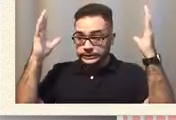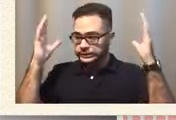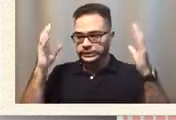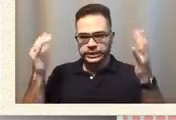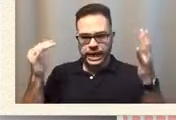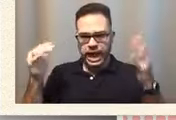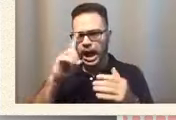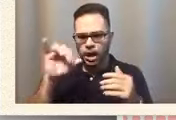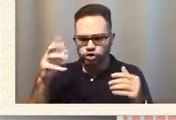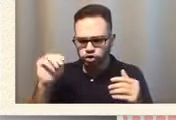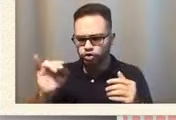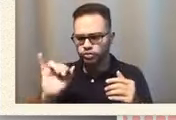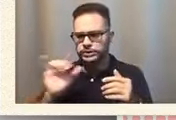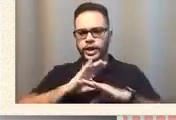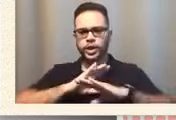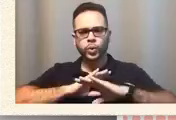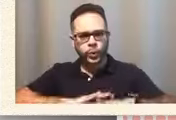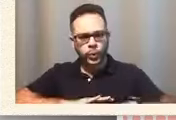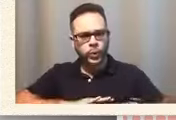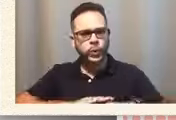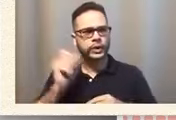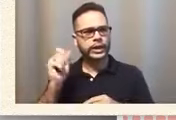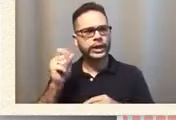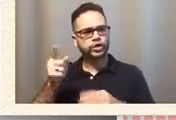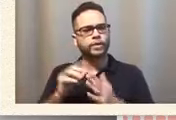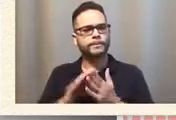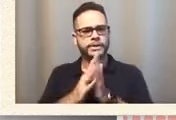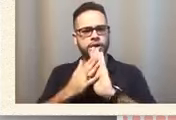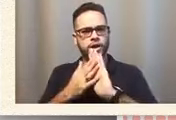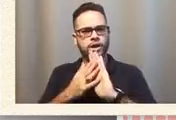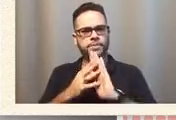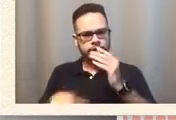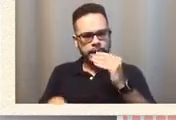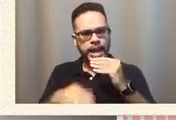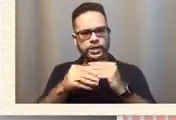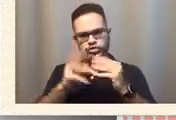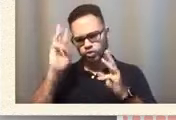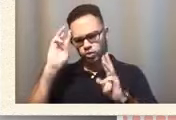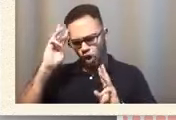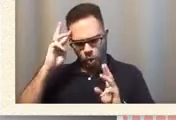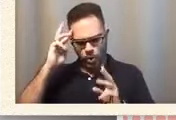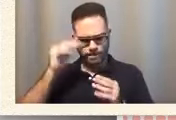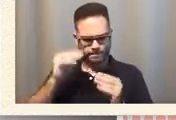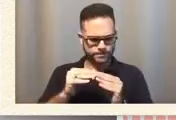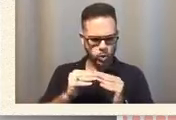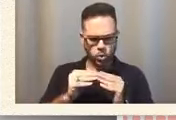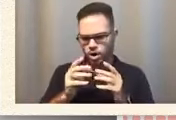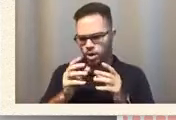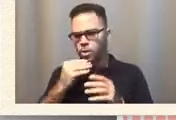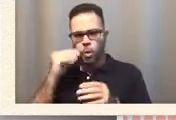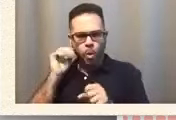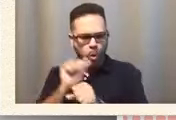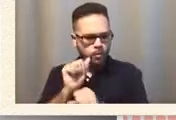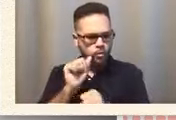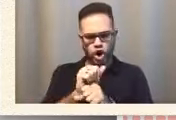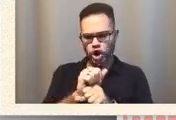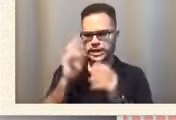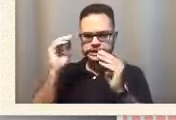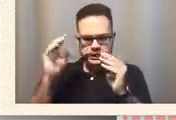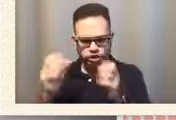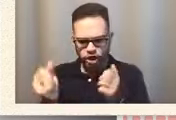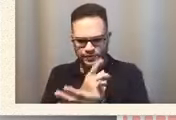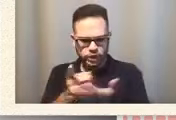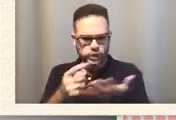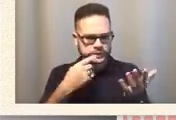a release yeah you become the extra warrior mom homework teacher everything that you mentioned but